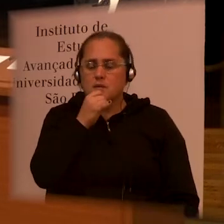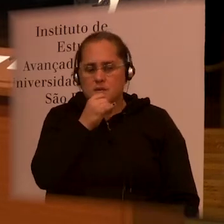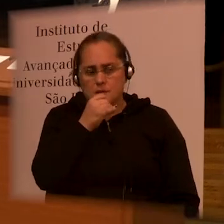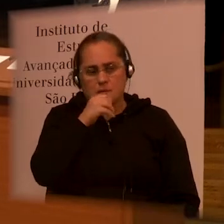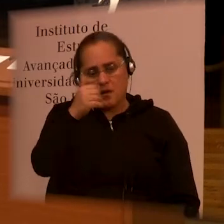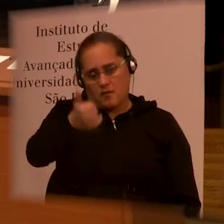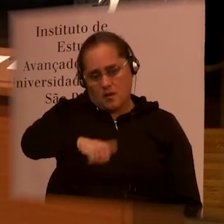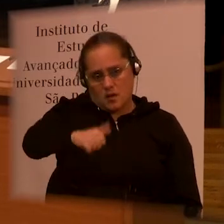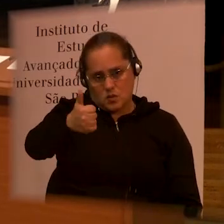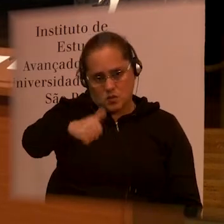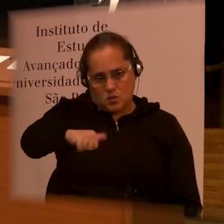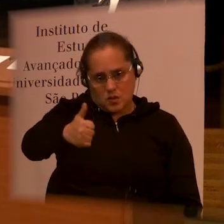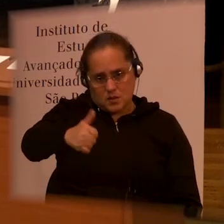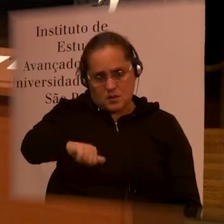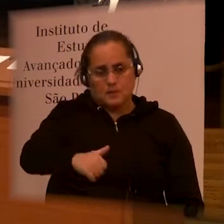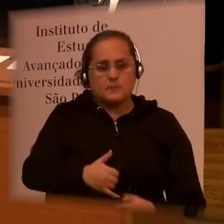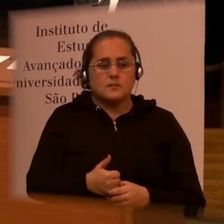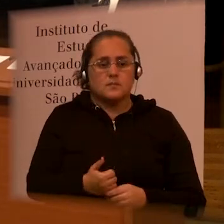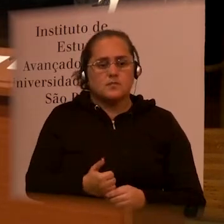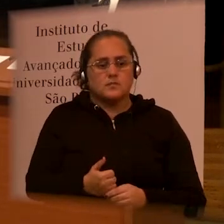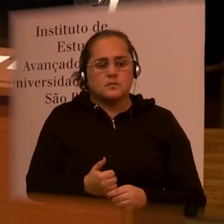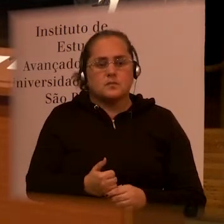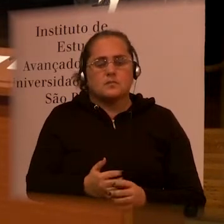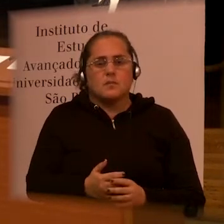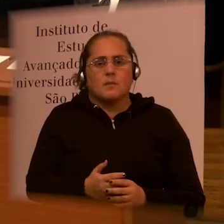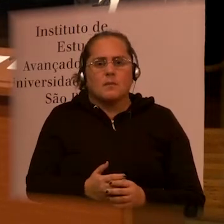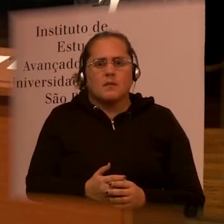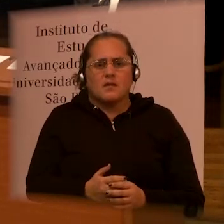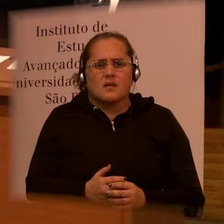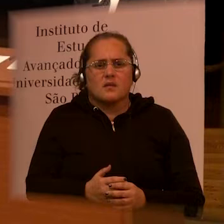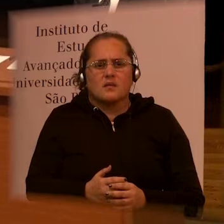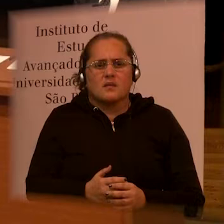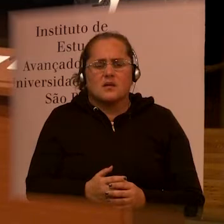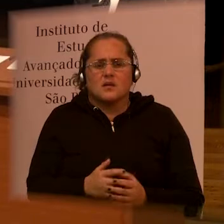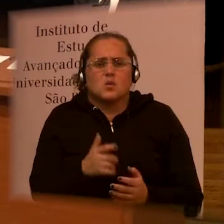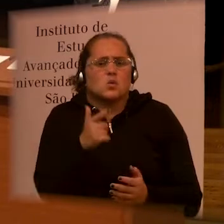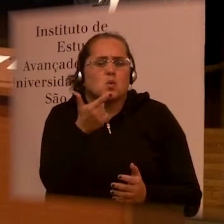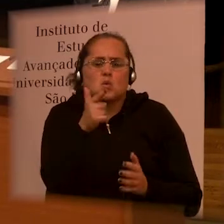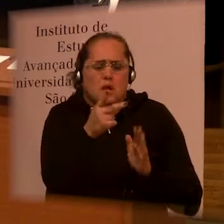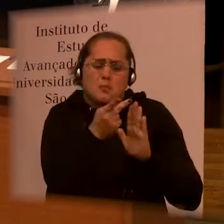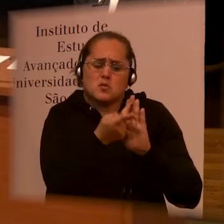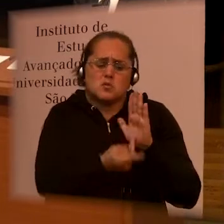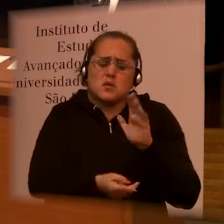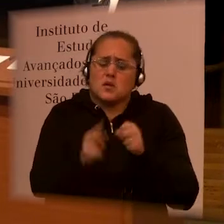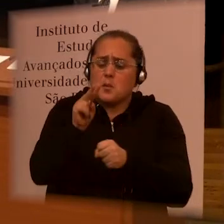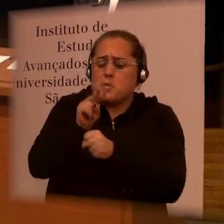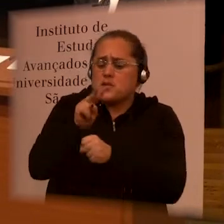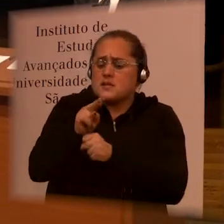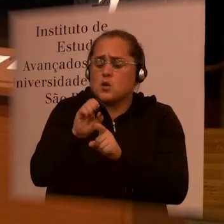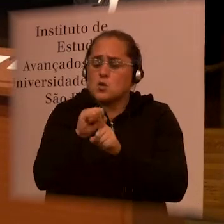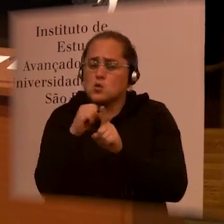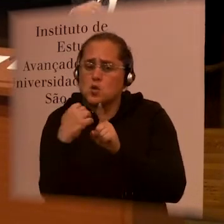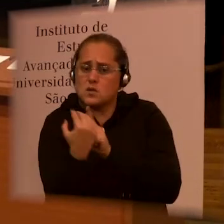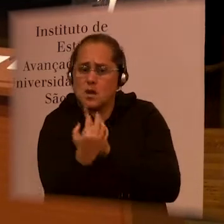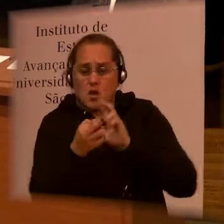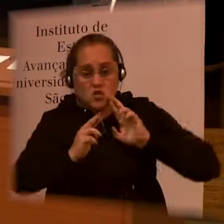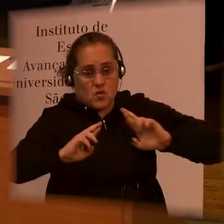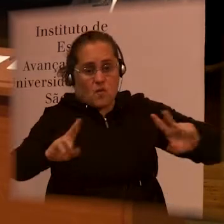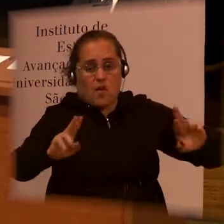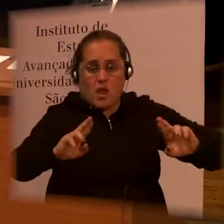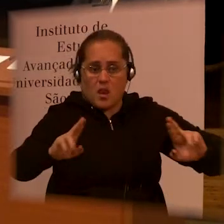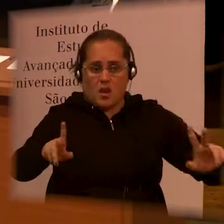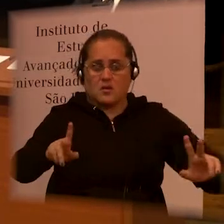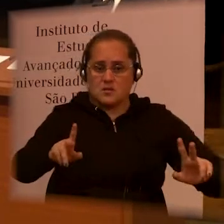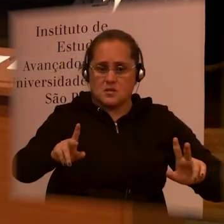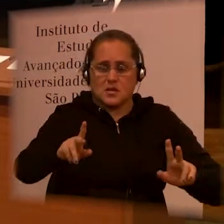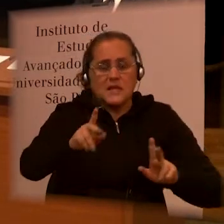there is lots of different social protection programs around the world, which try to address the needs of people with